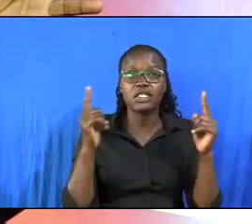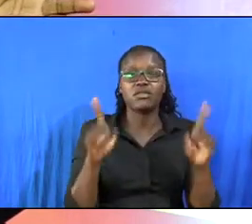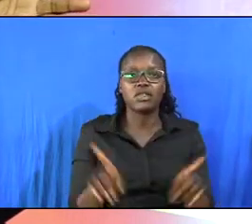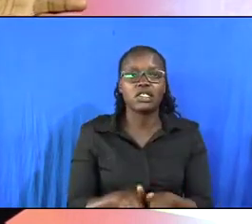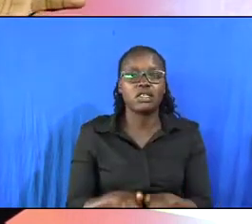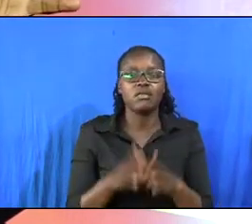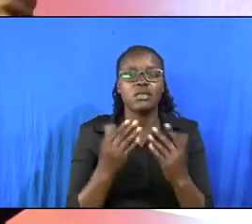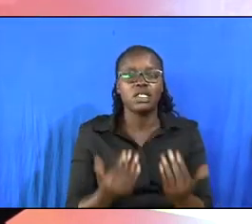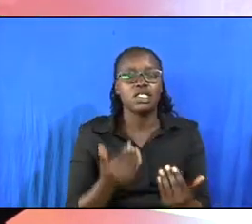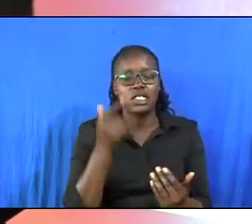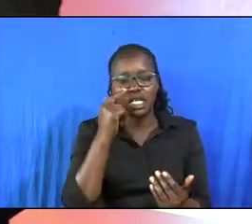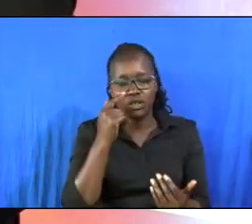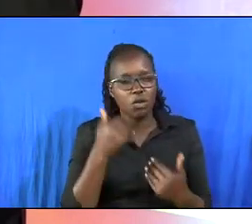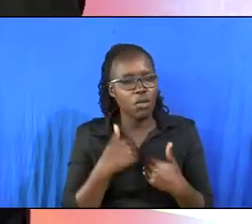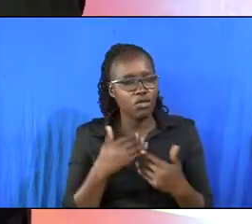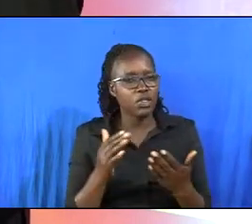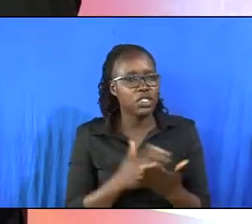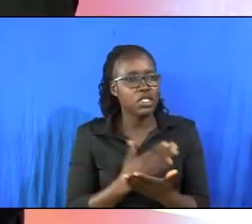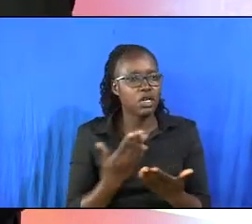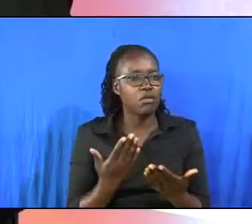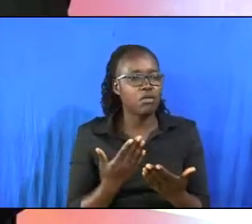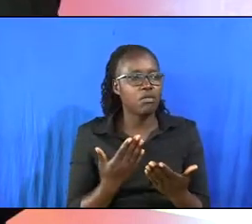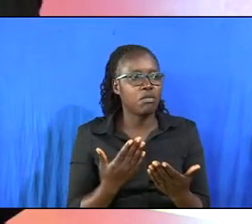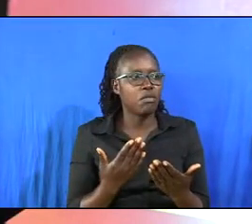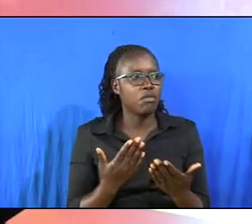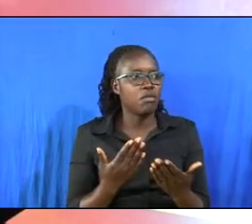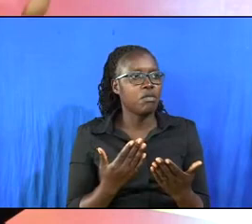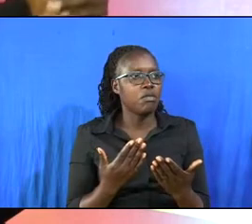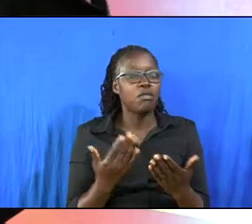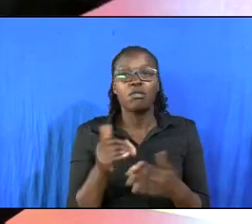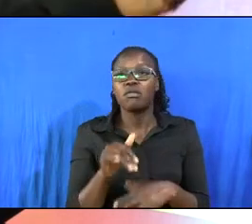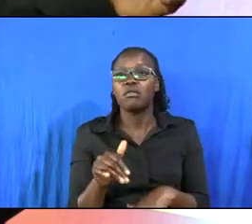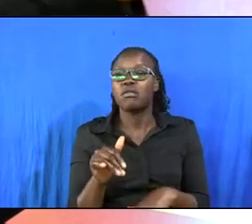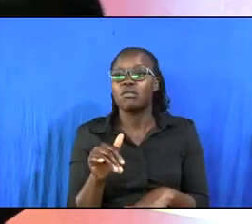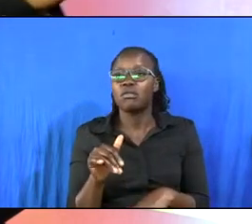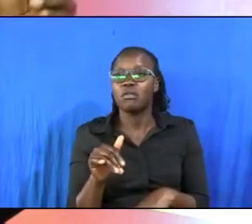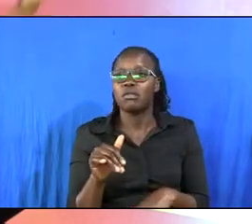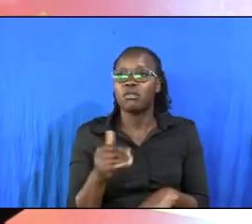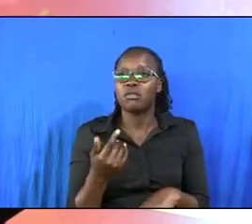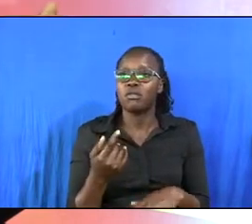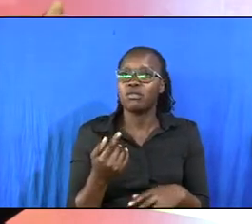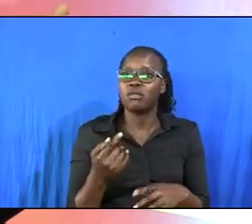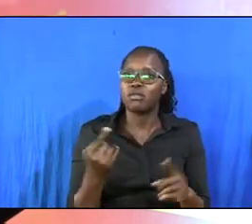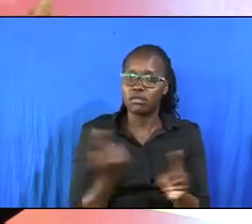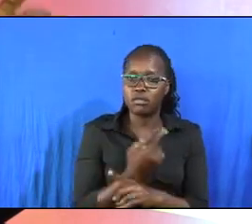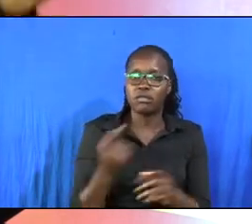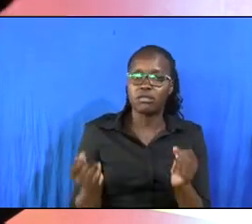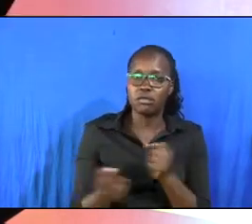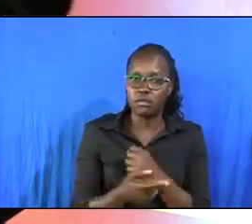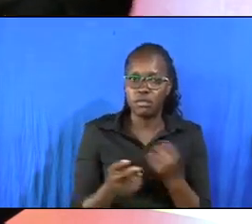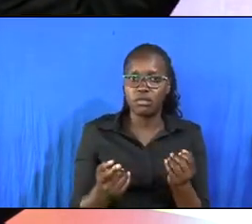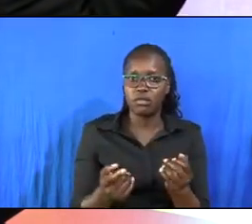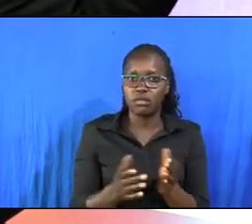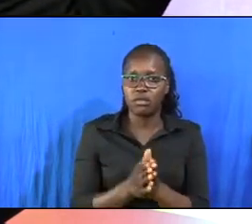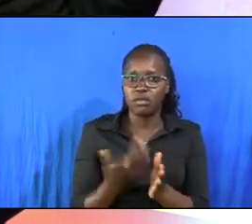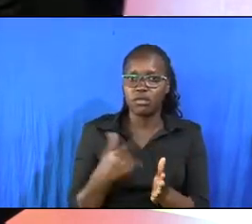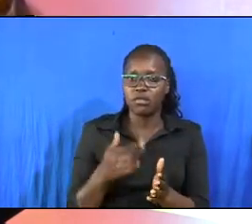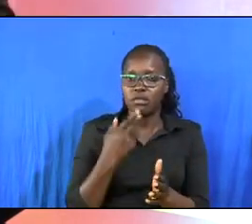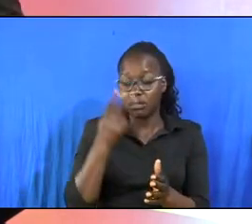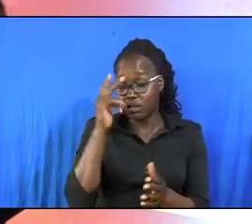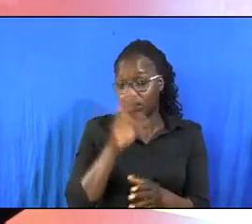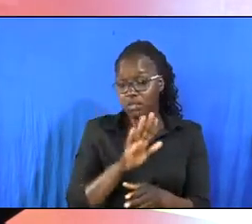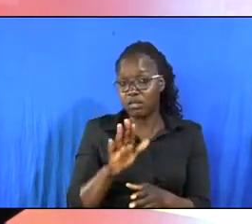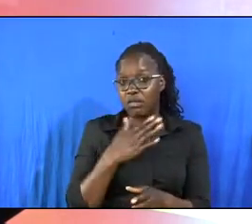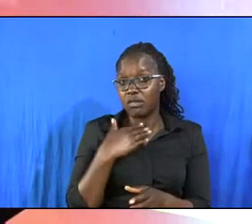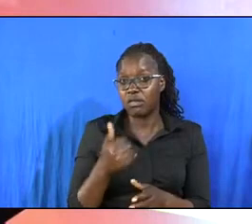our kids at home. And some of them have come to church. They have different demands. And we, as their parents,